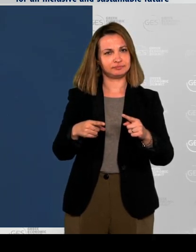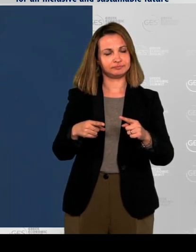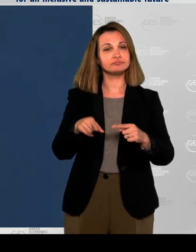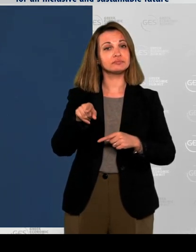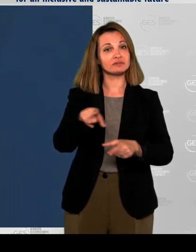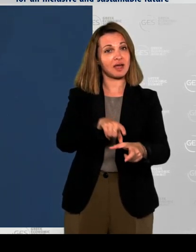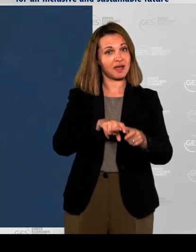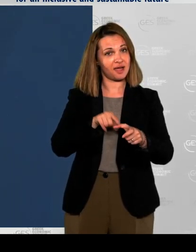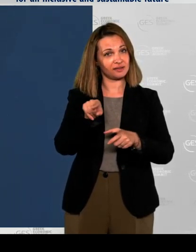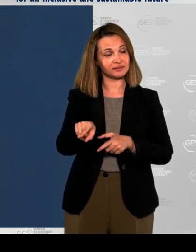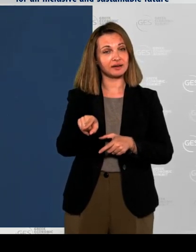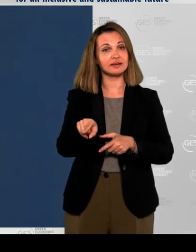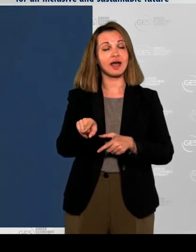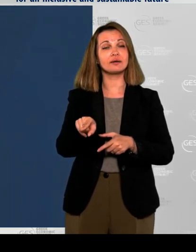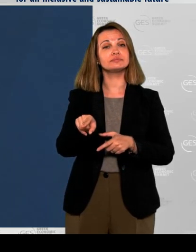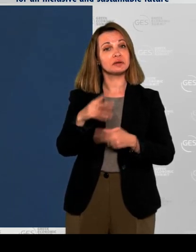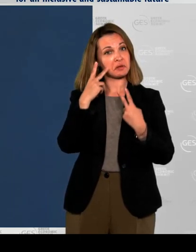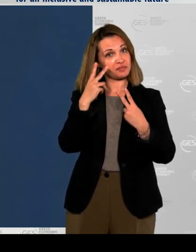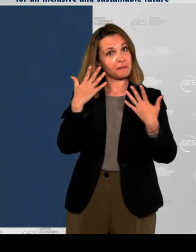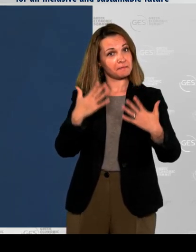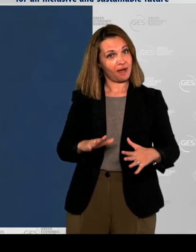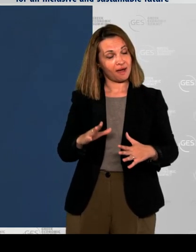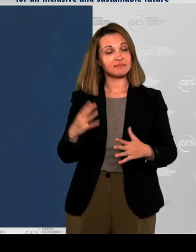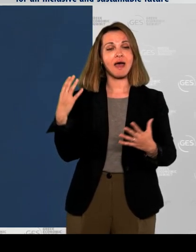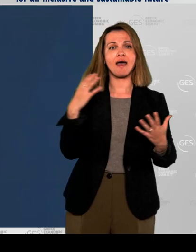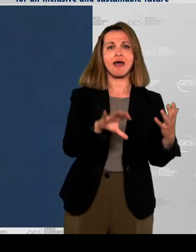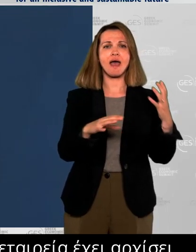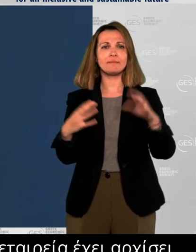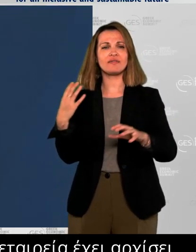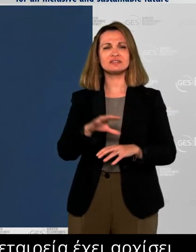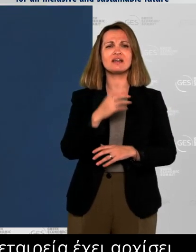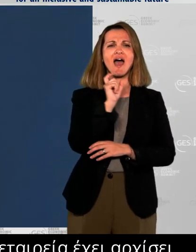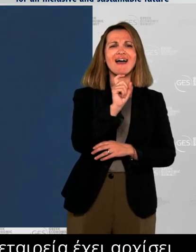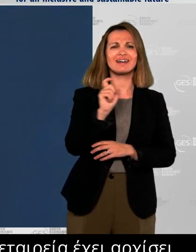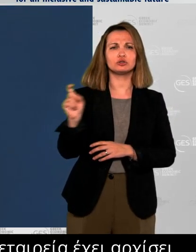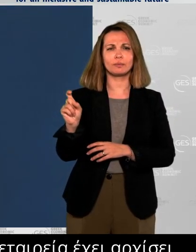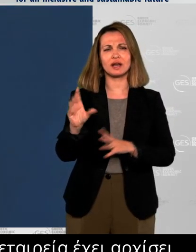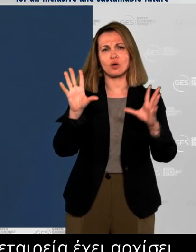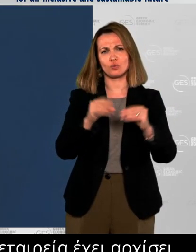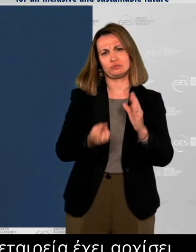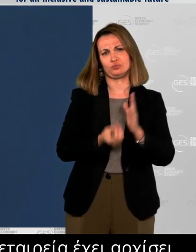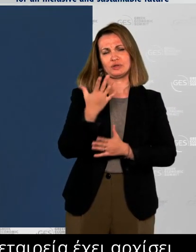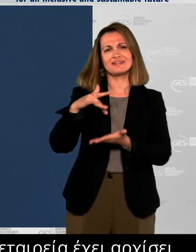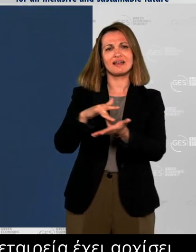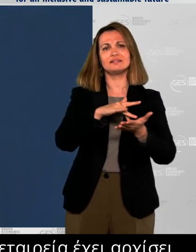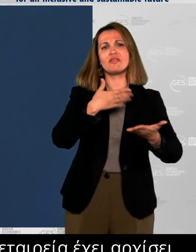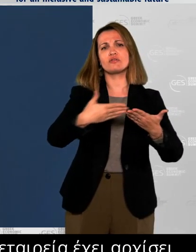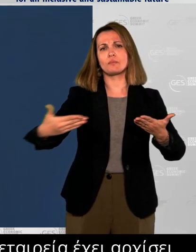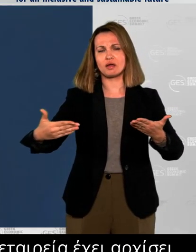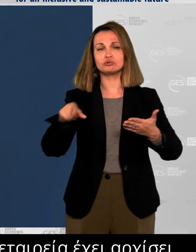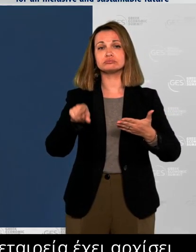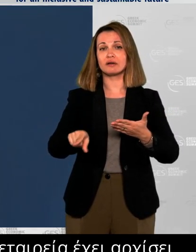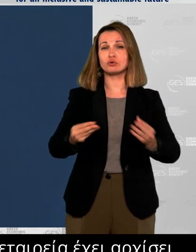has begun investing millions in two new data centers that will triple the company's capabilities and enable it to provide